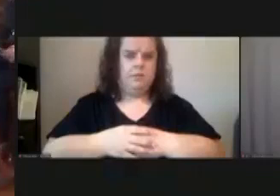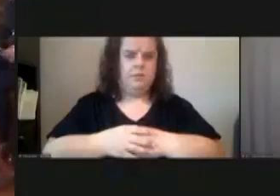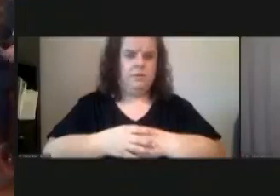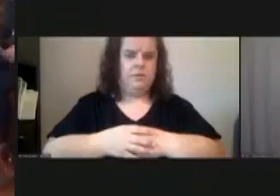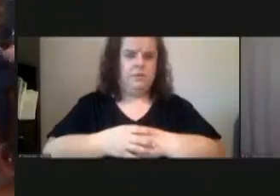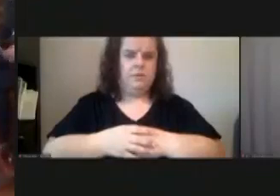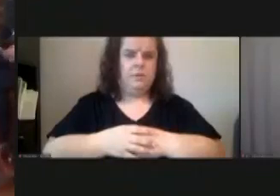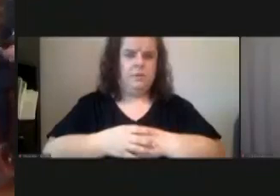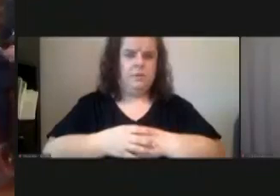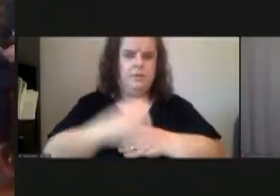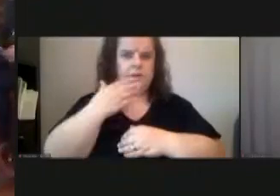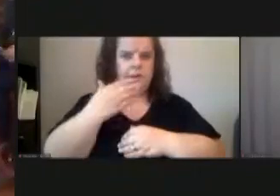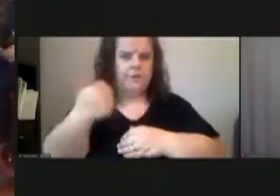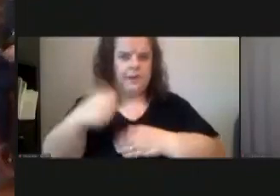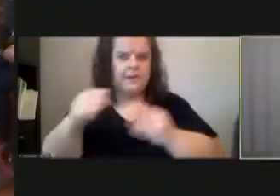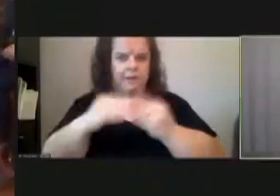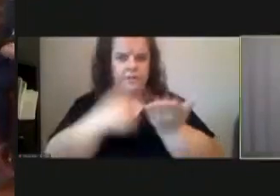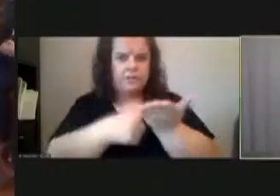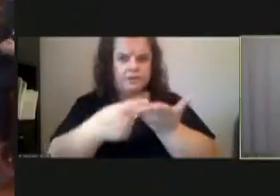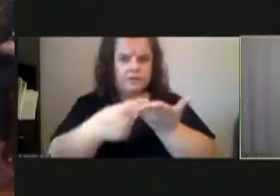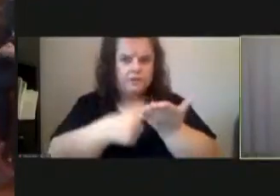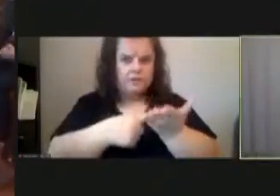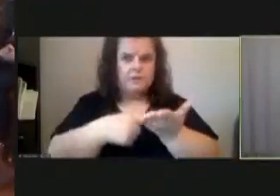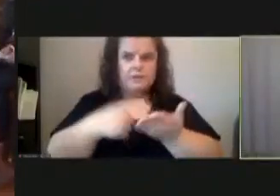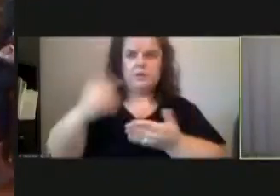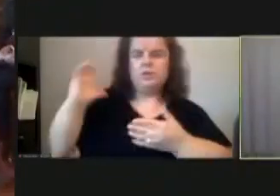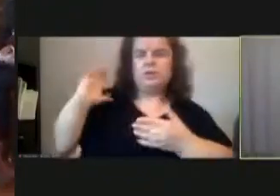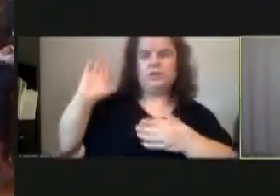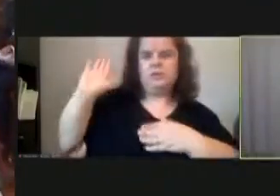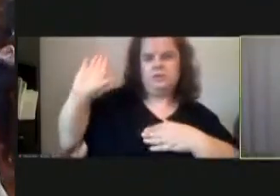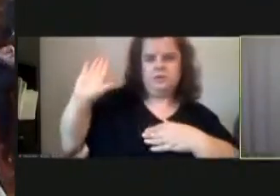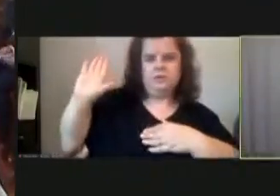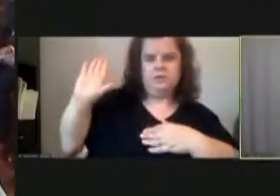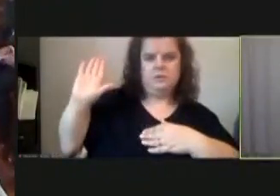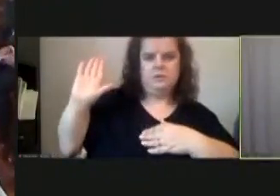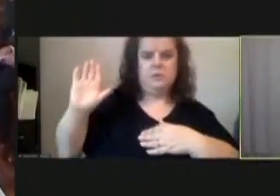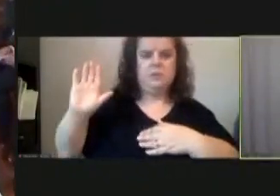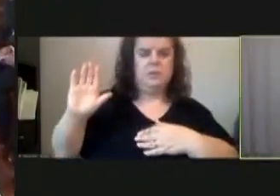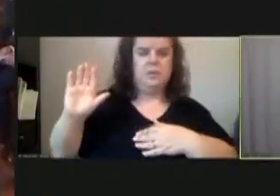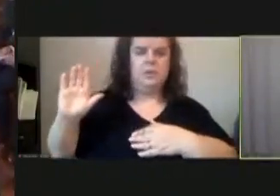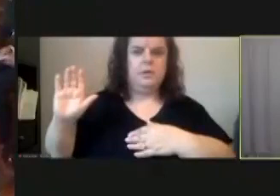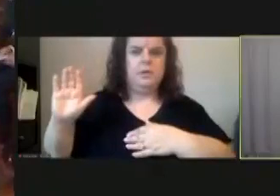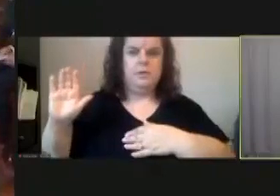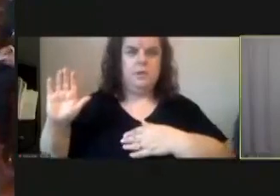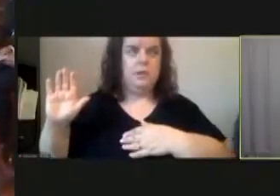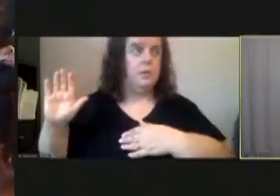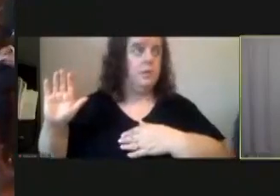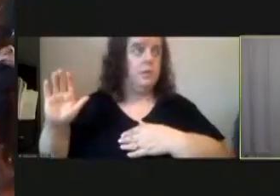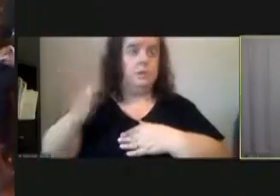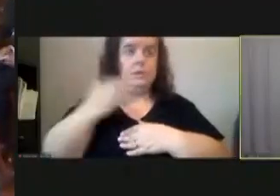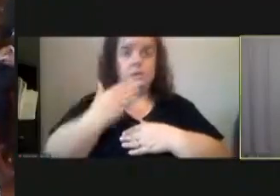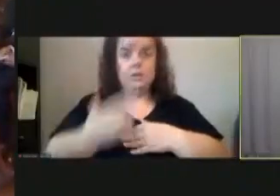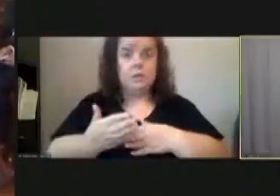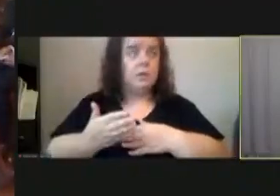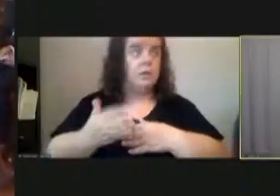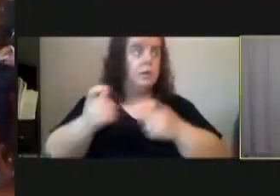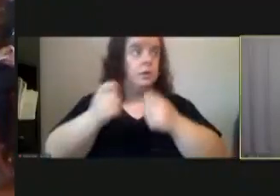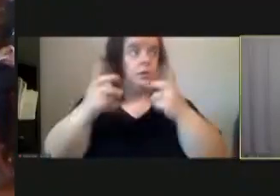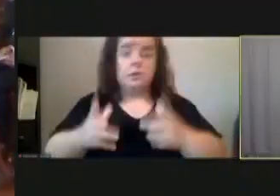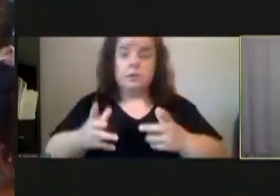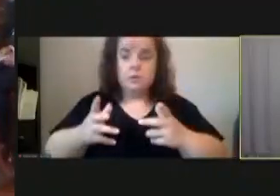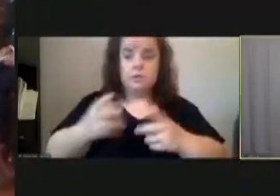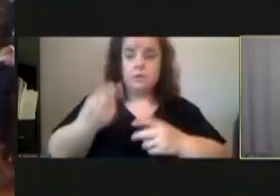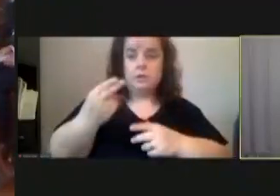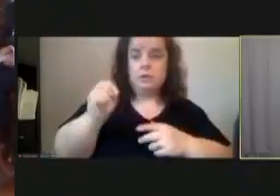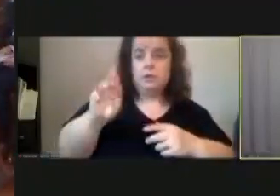thank you any further discussion mr chair councilwoman gross thank you uh director harnstein thank you